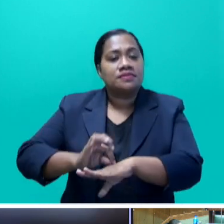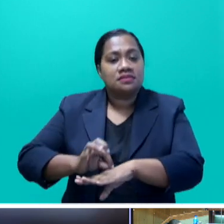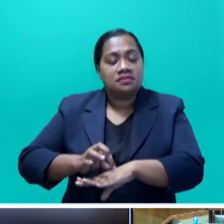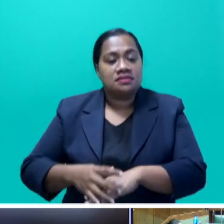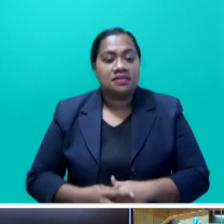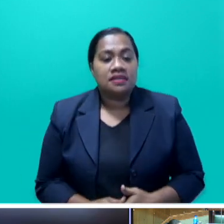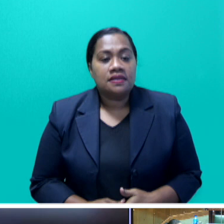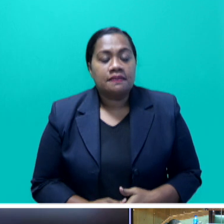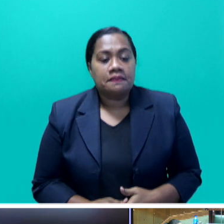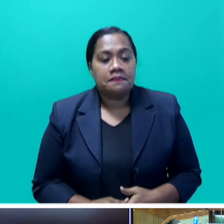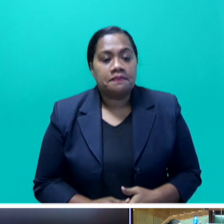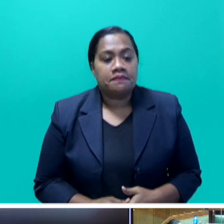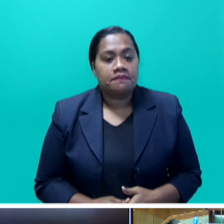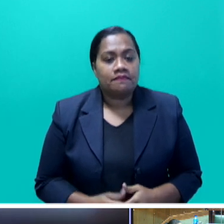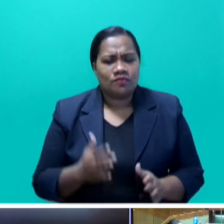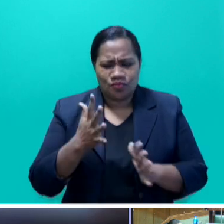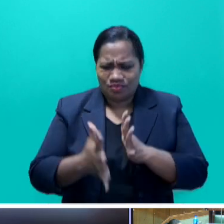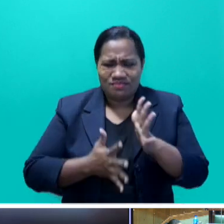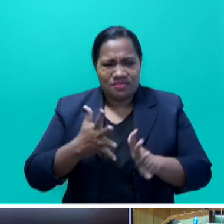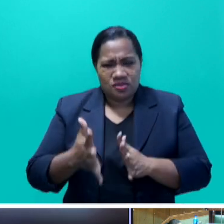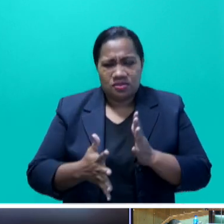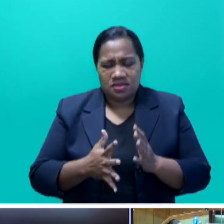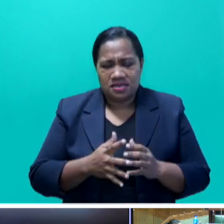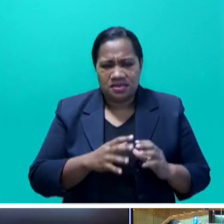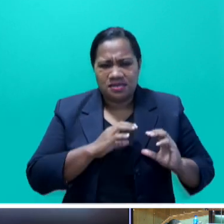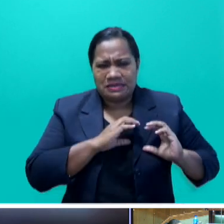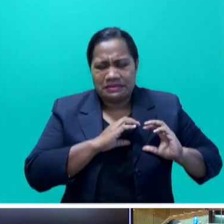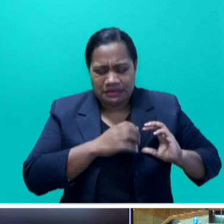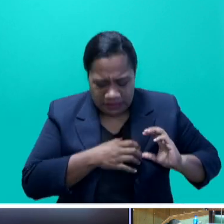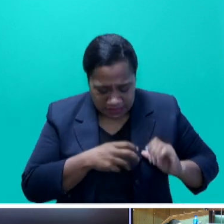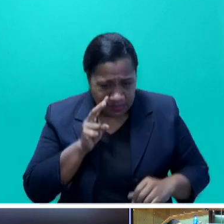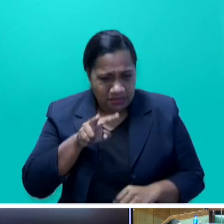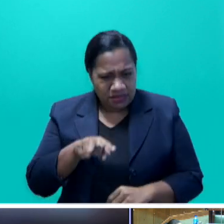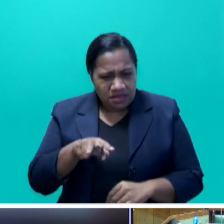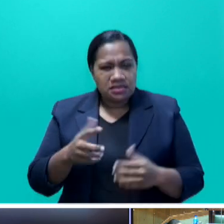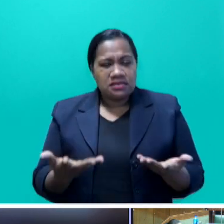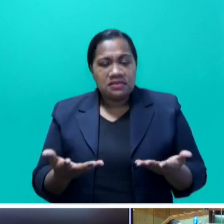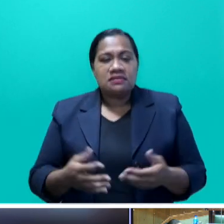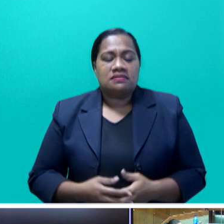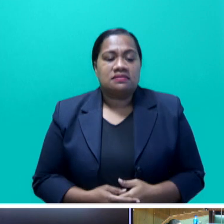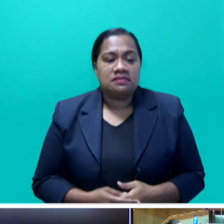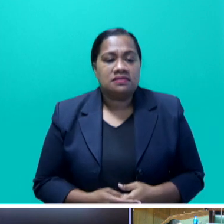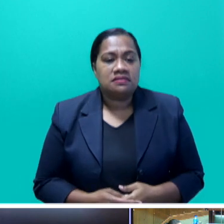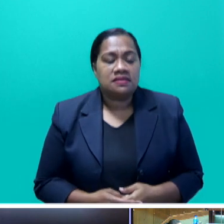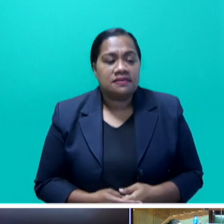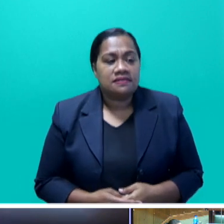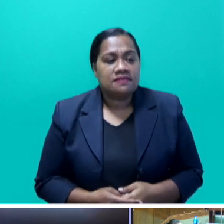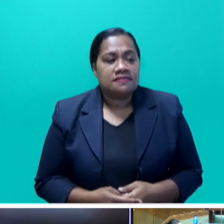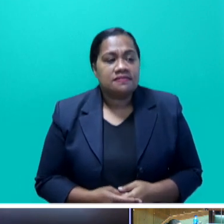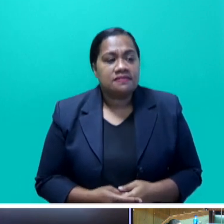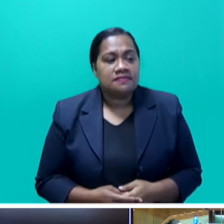The stories are heartbreaking. Moments before they succumb to the virus, these